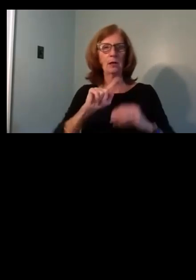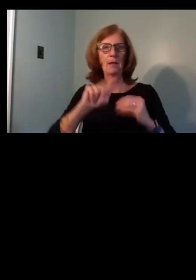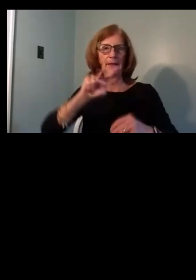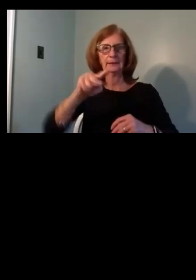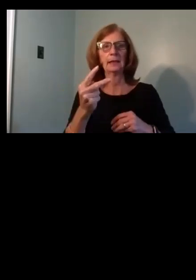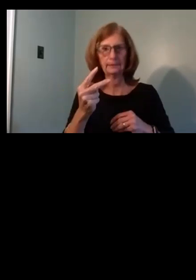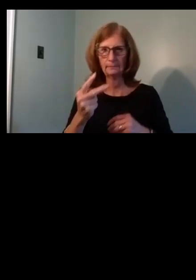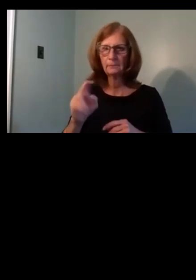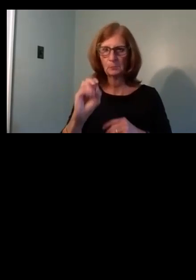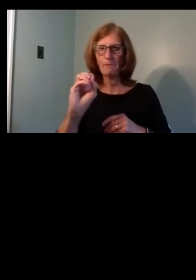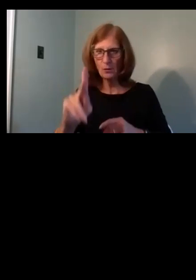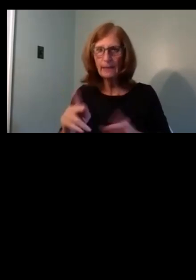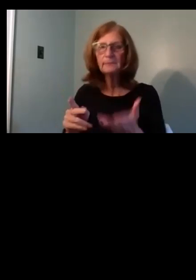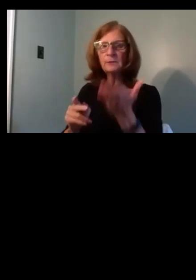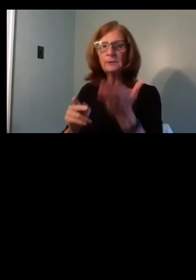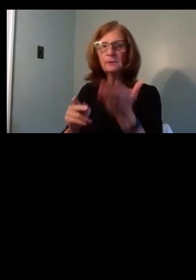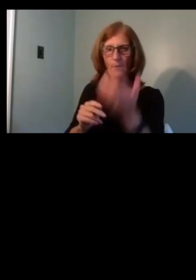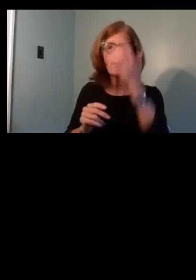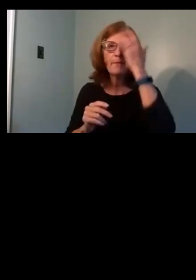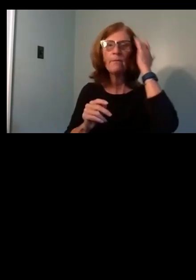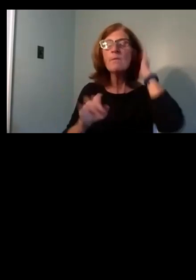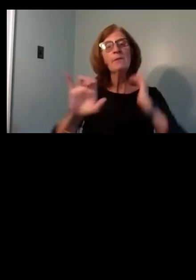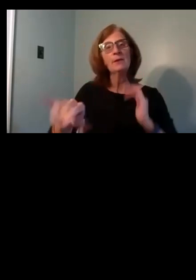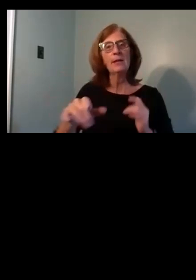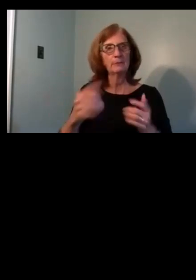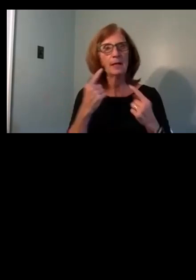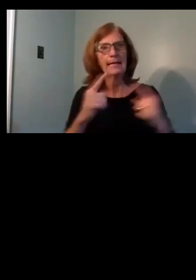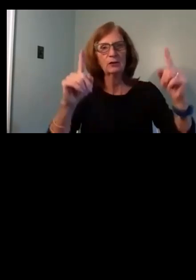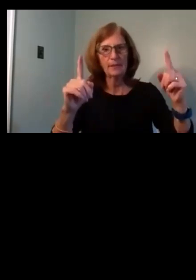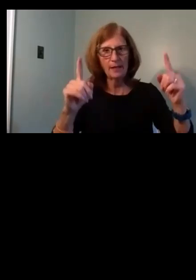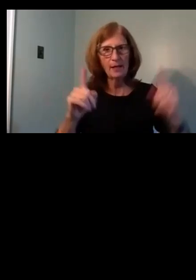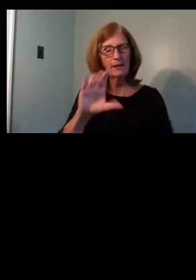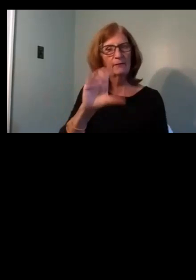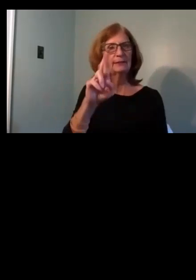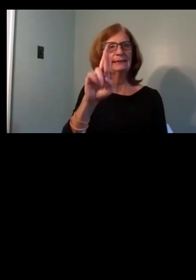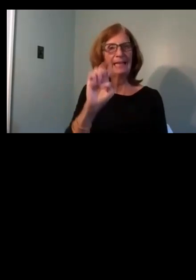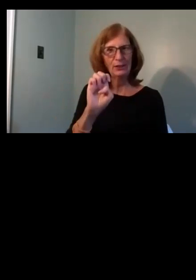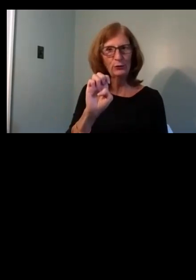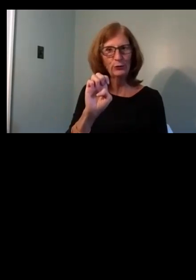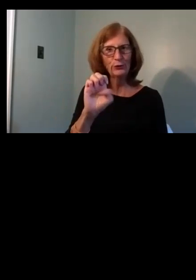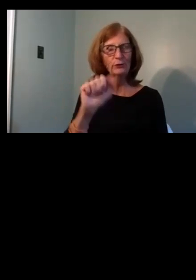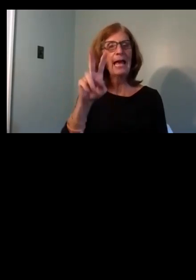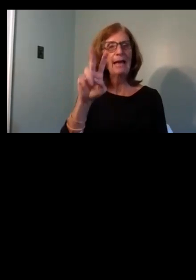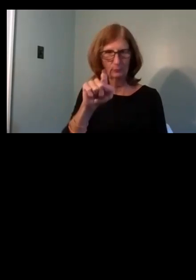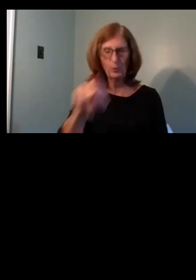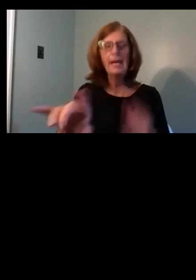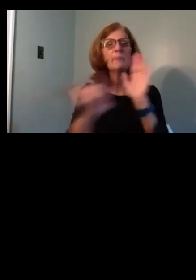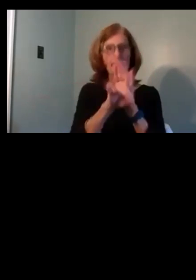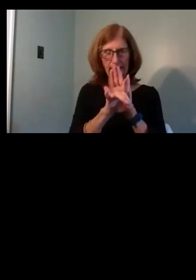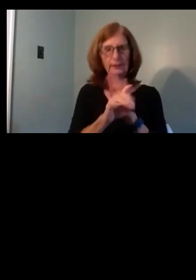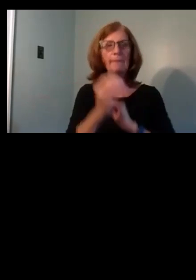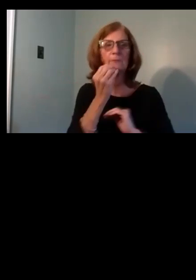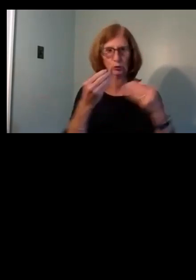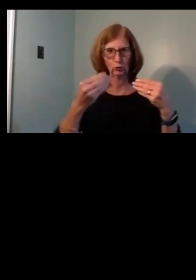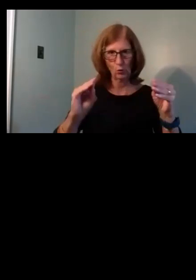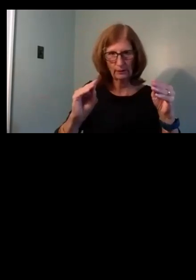Certainly. So the first one is the announcement of the Center Hellman Plaza grocer has been selected, which is